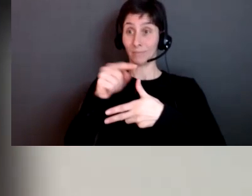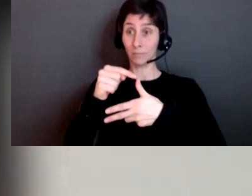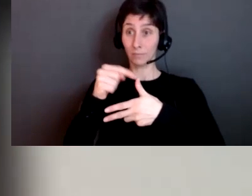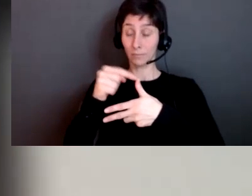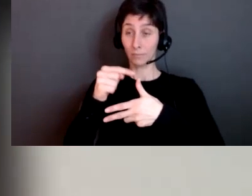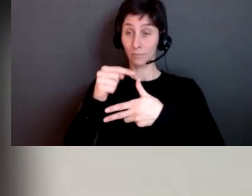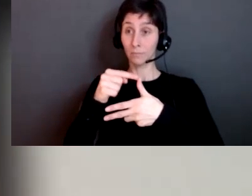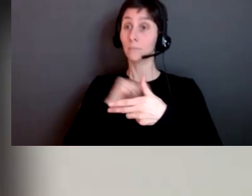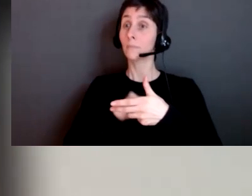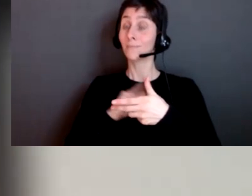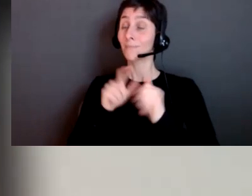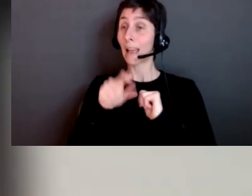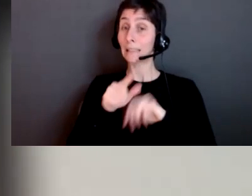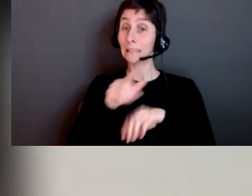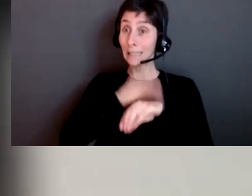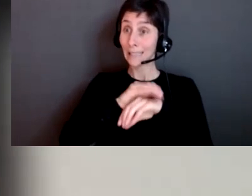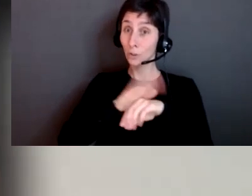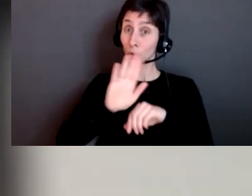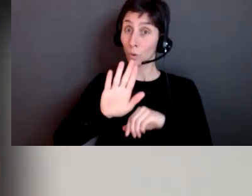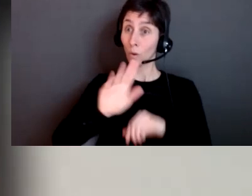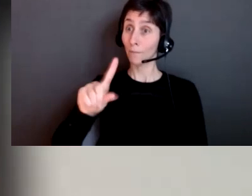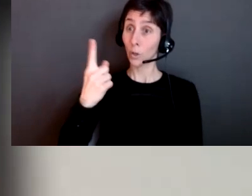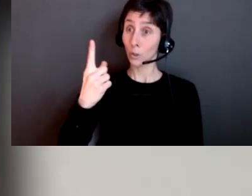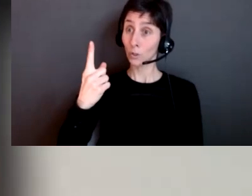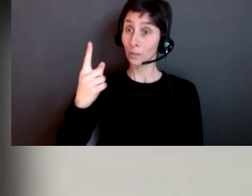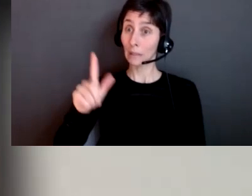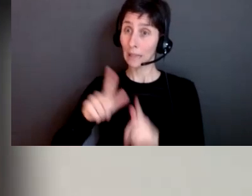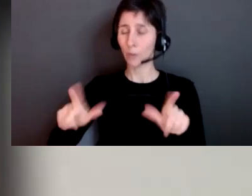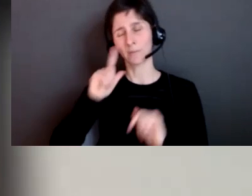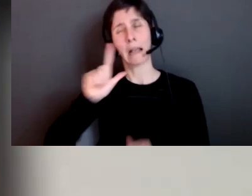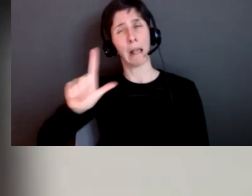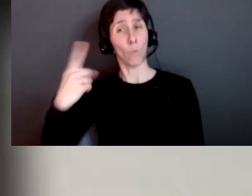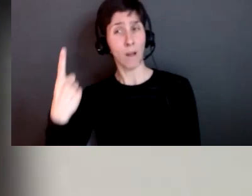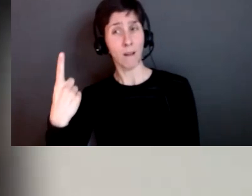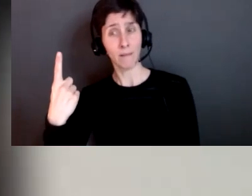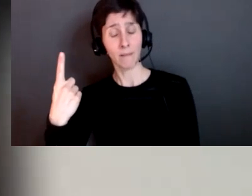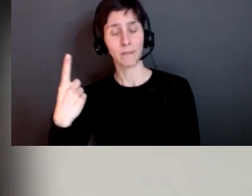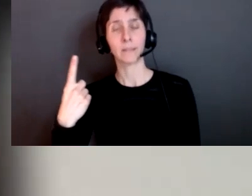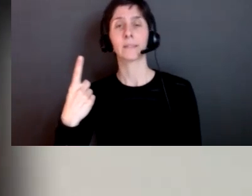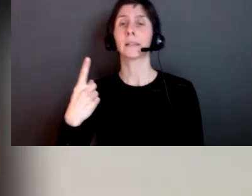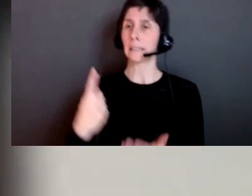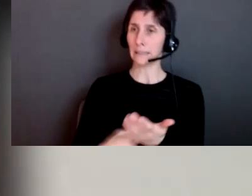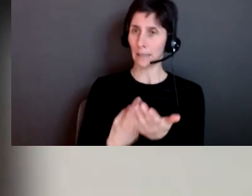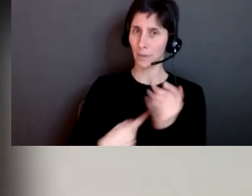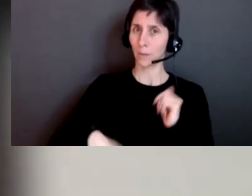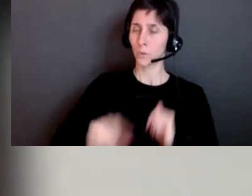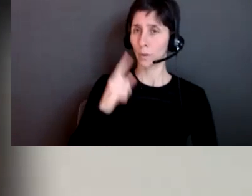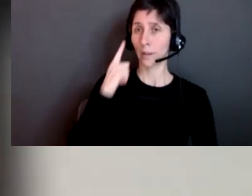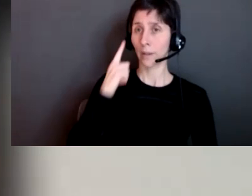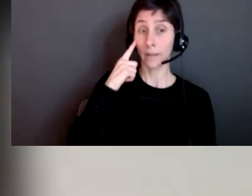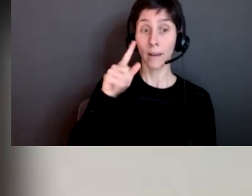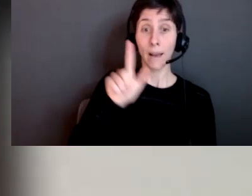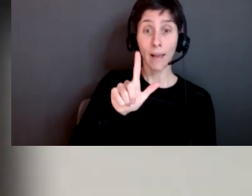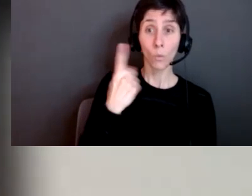whether english is your first language or your l1 and sometimes when we hear l1 first language